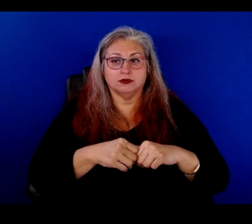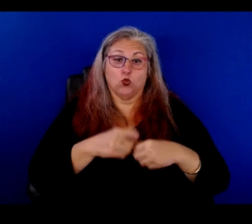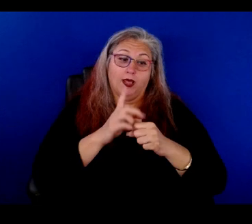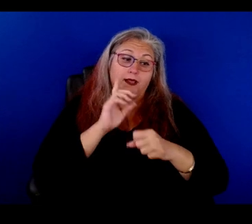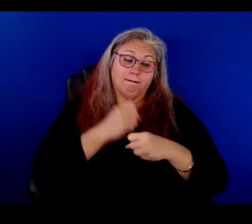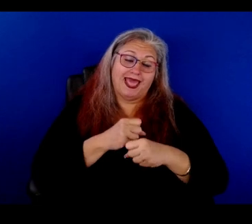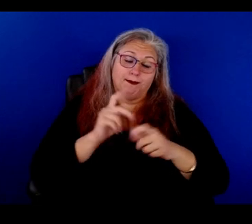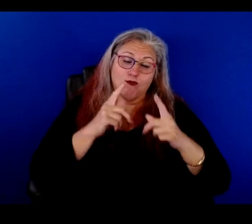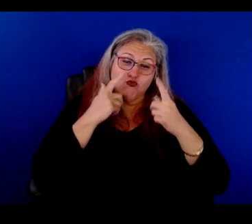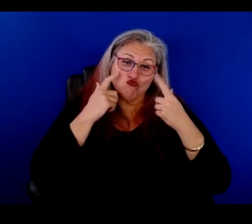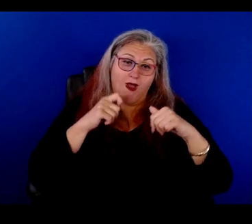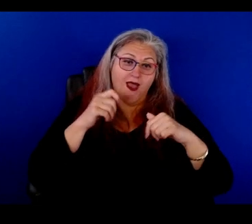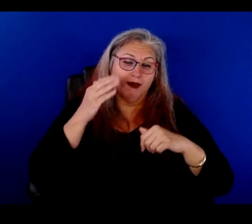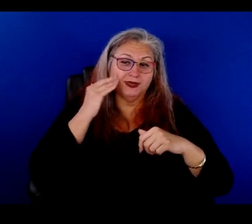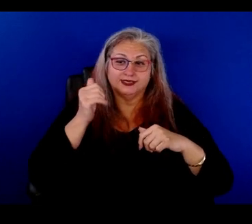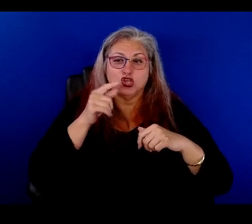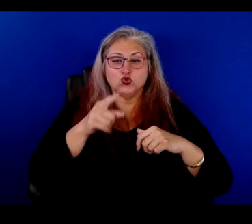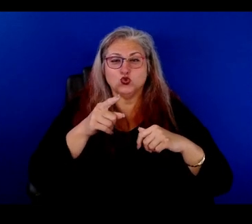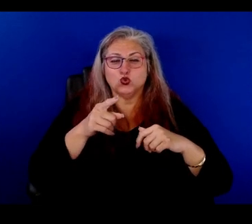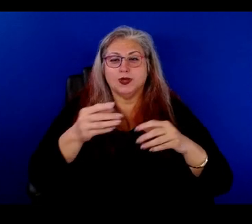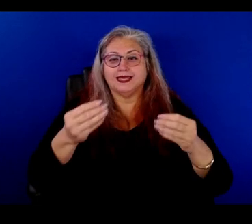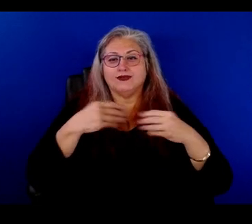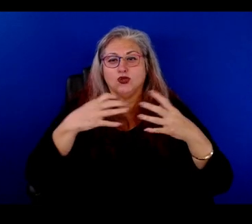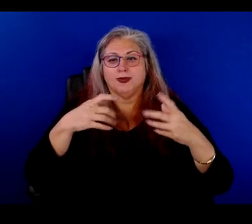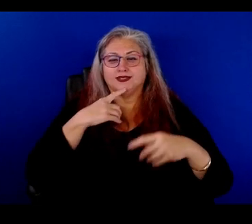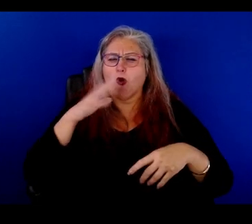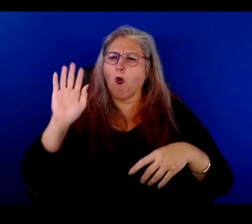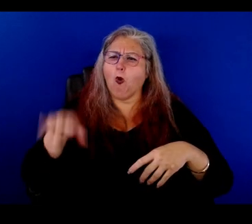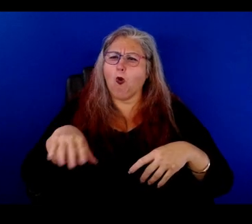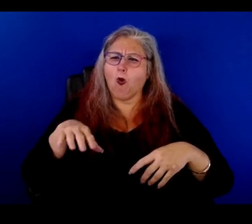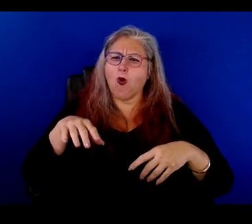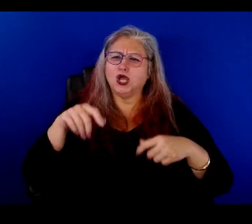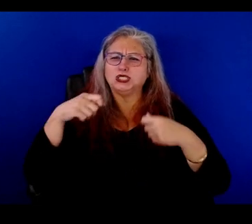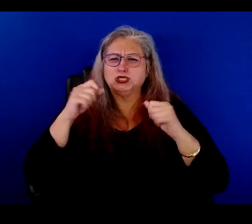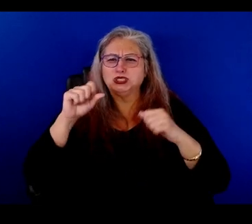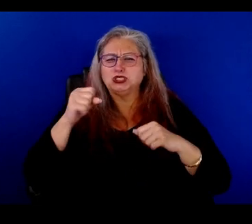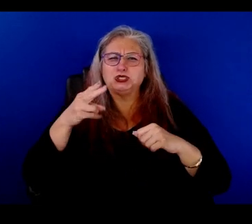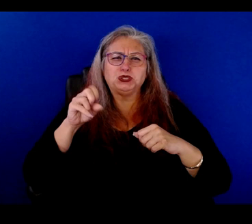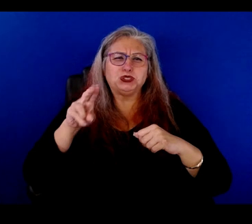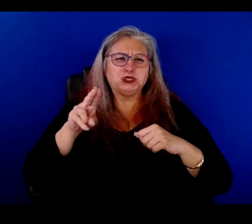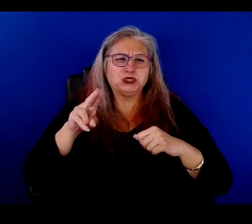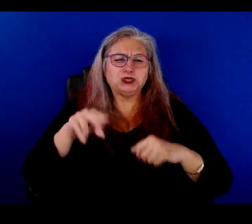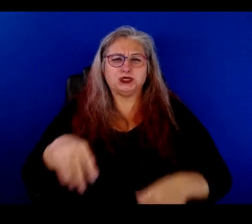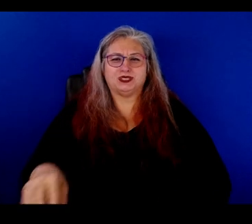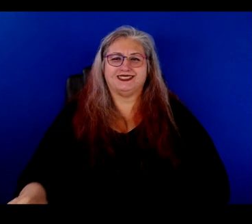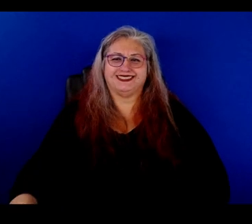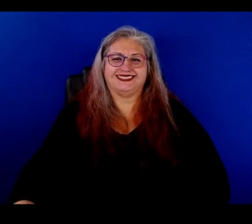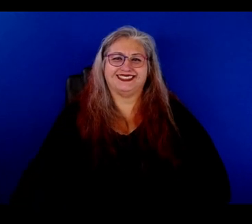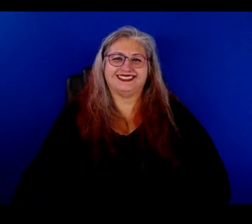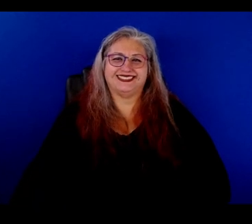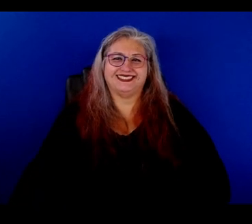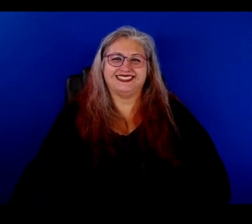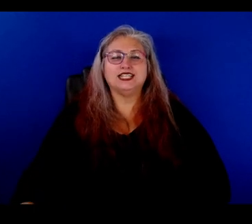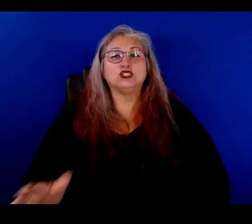us cry because, because you have given so much. Shoo, shoo, shoo. And, um, yeah.